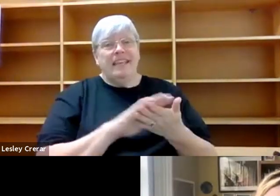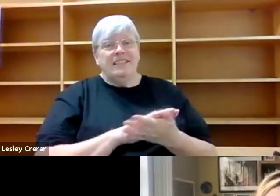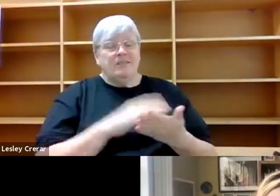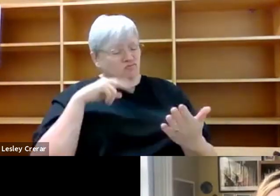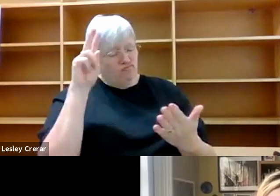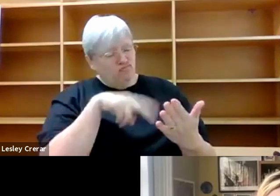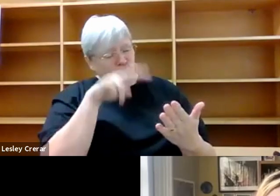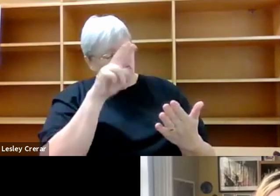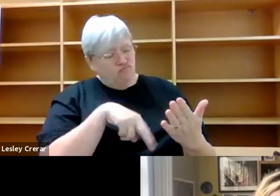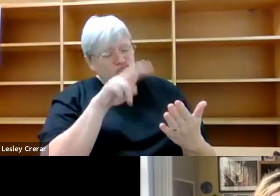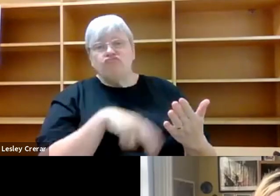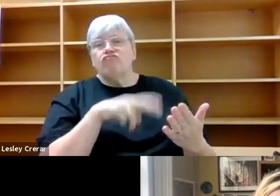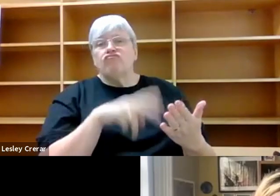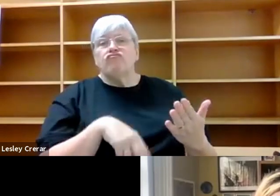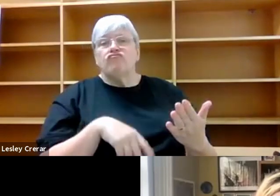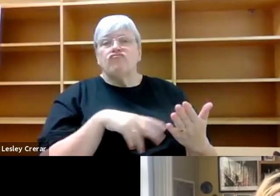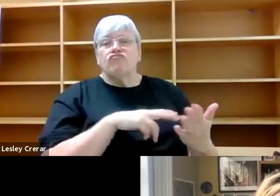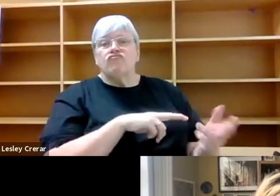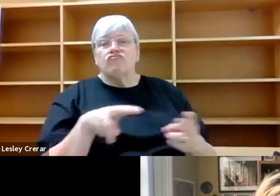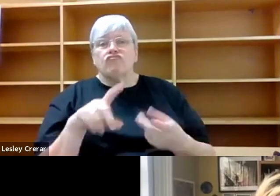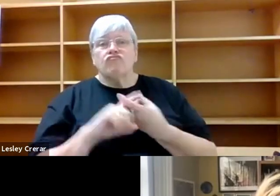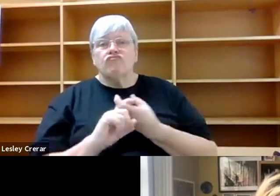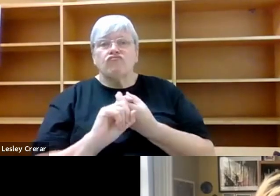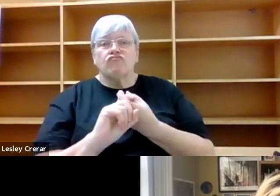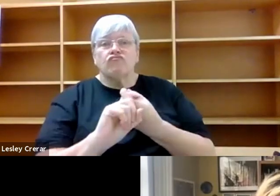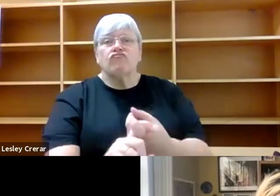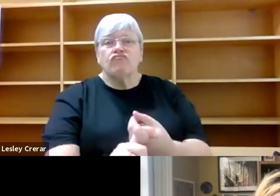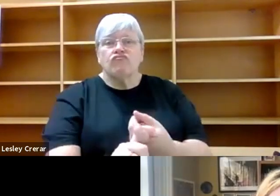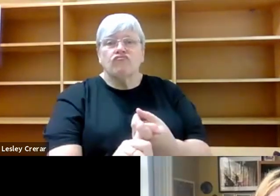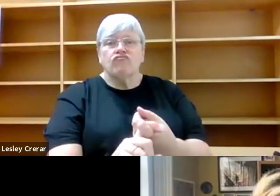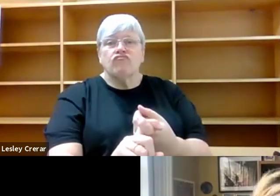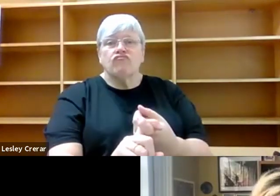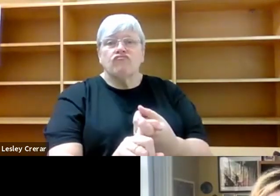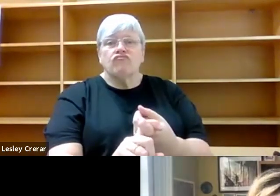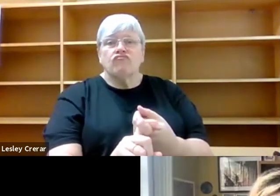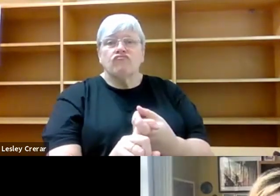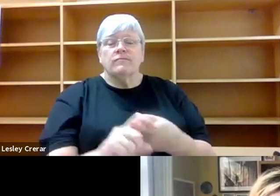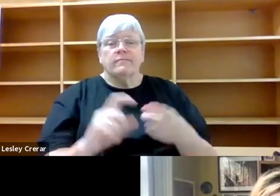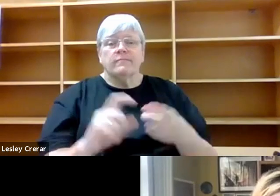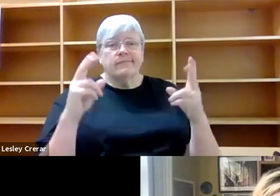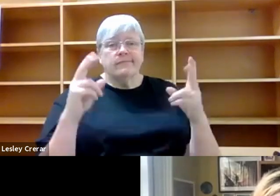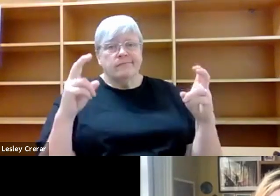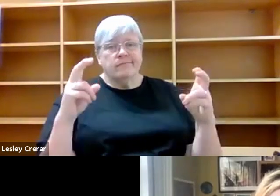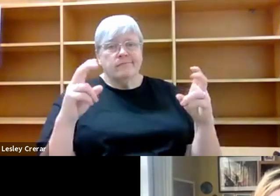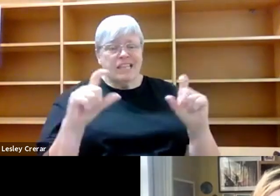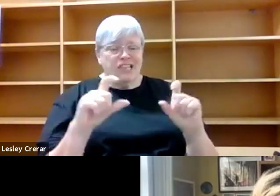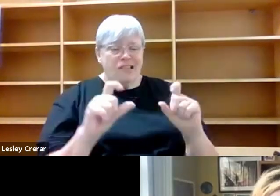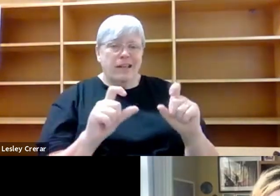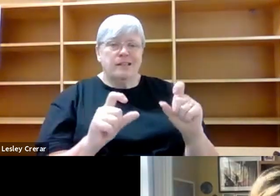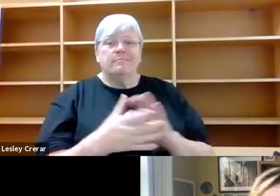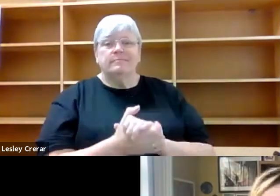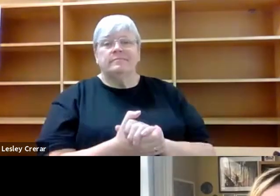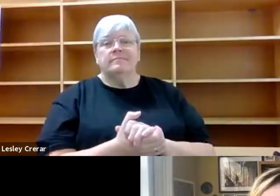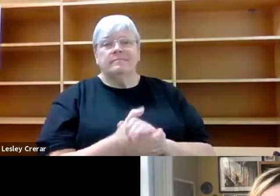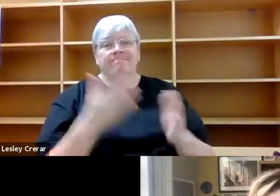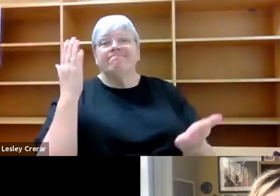before you read it, your eyes don't get hooked immediately on the foreign language words. Exactly. Like the otherness of